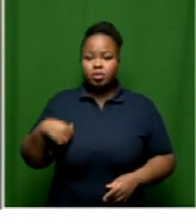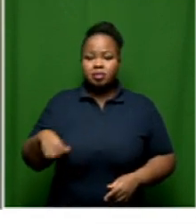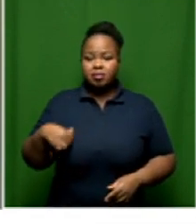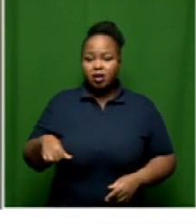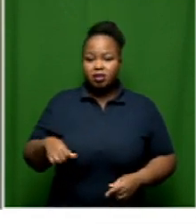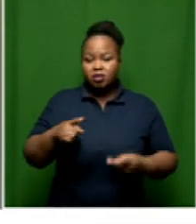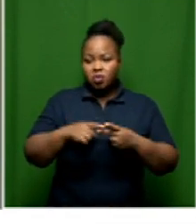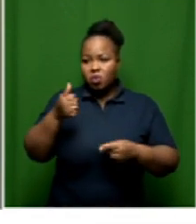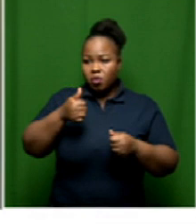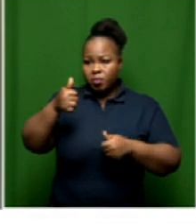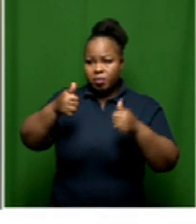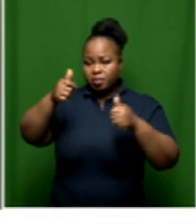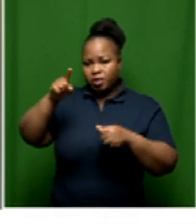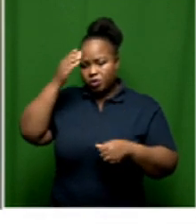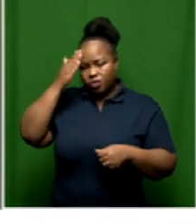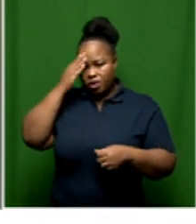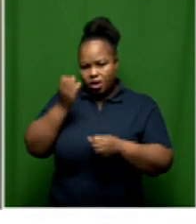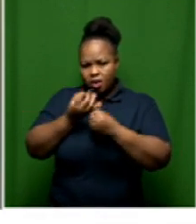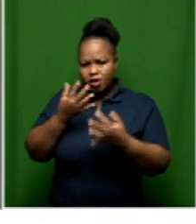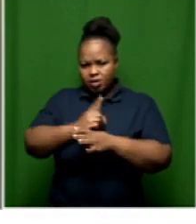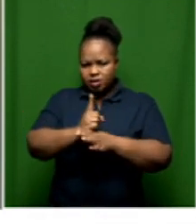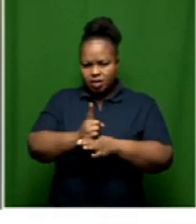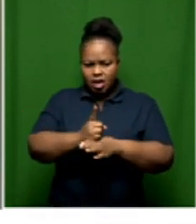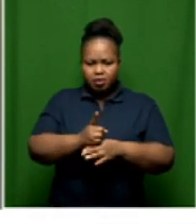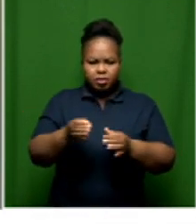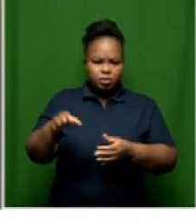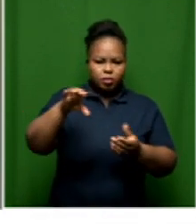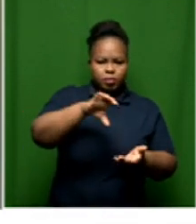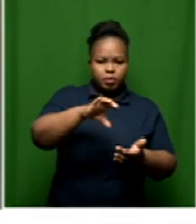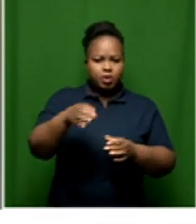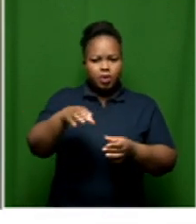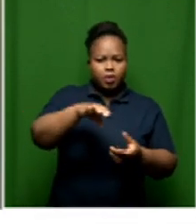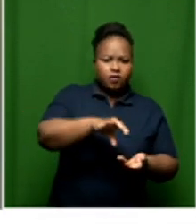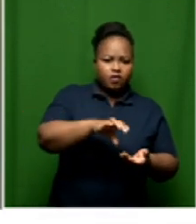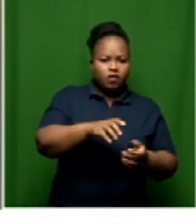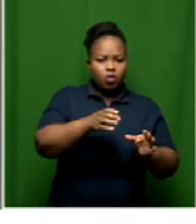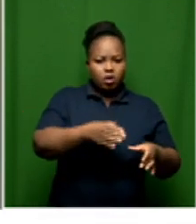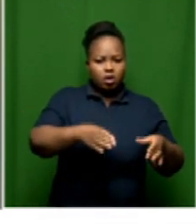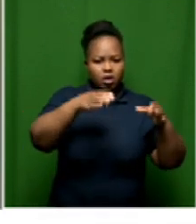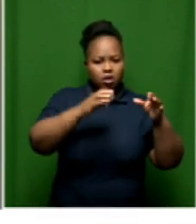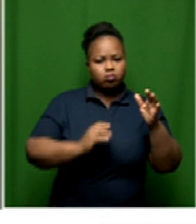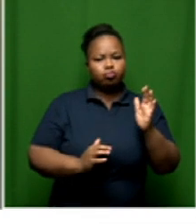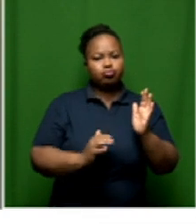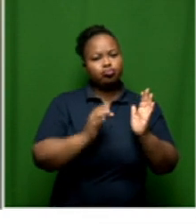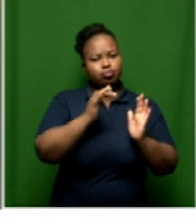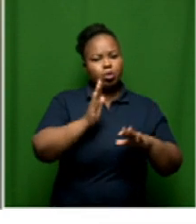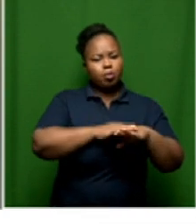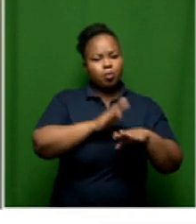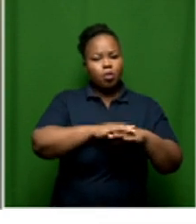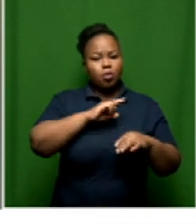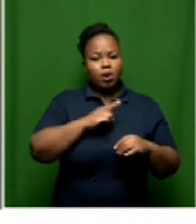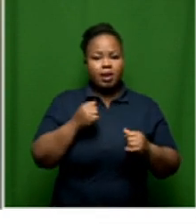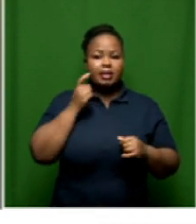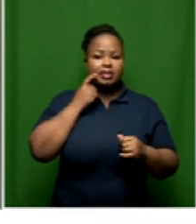or the authority needs to know how many times did the tank get filled so that the proper invoicing